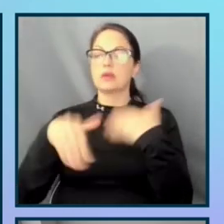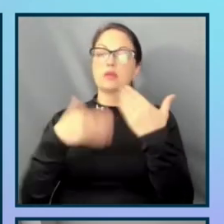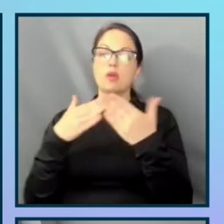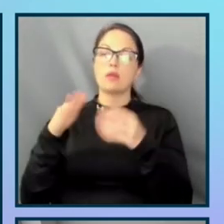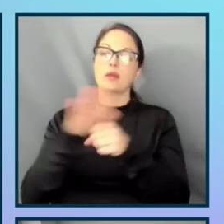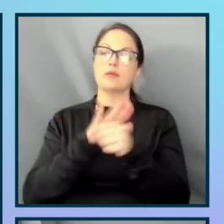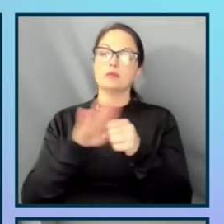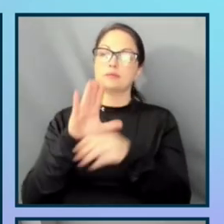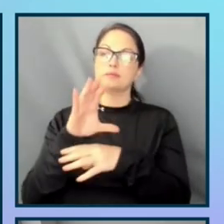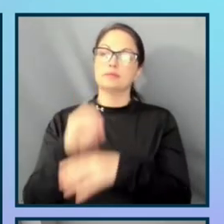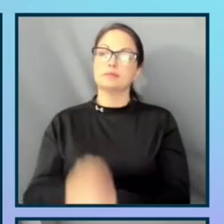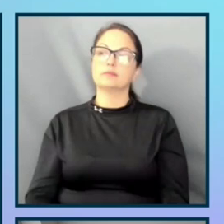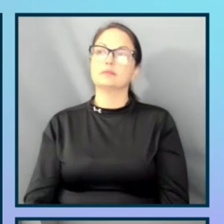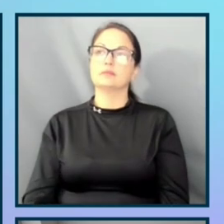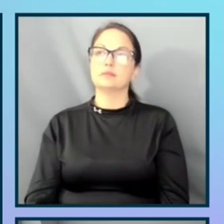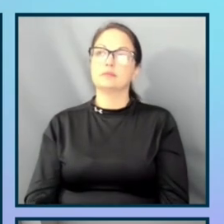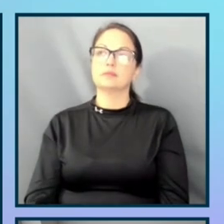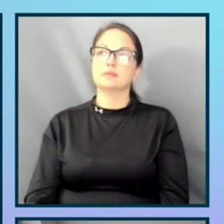company.